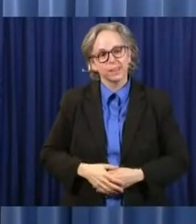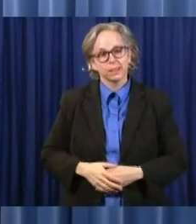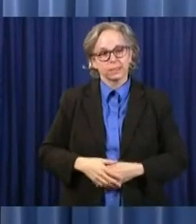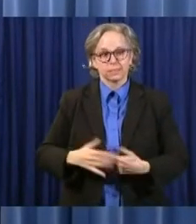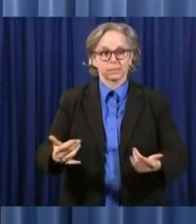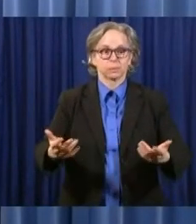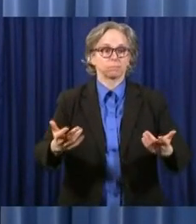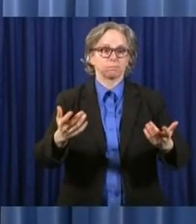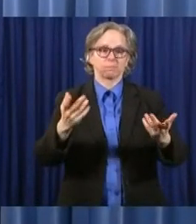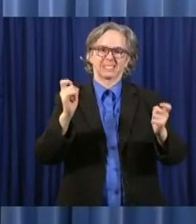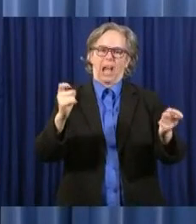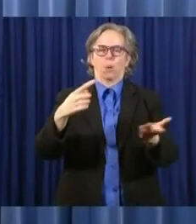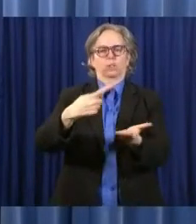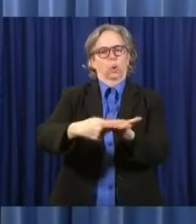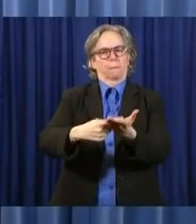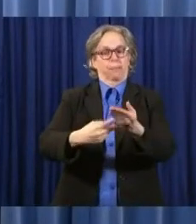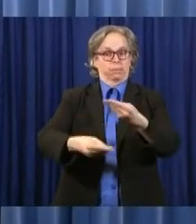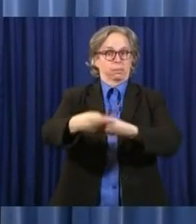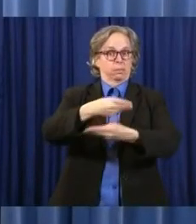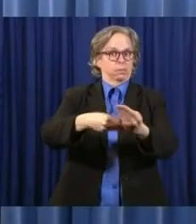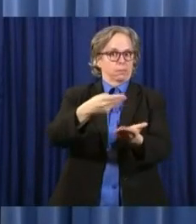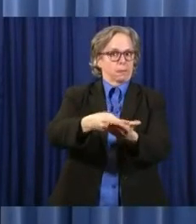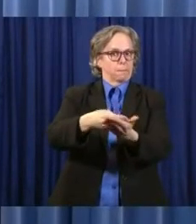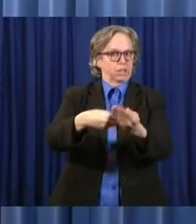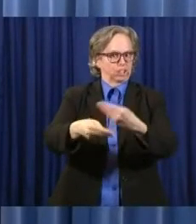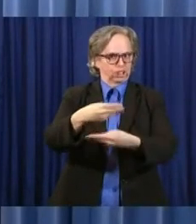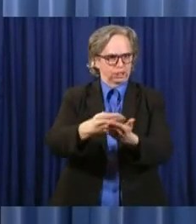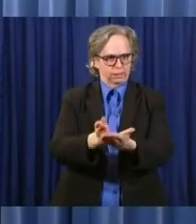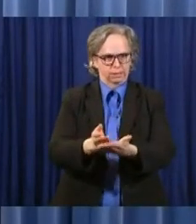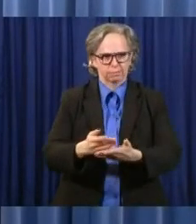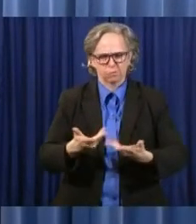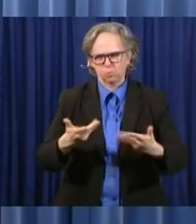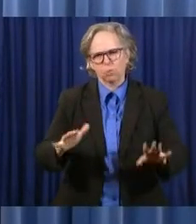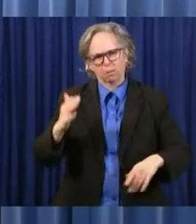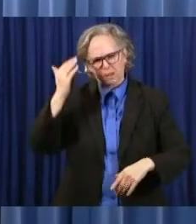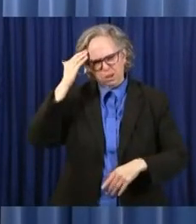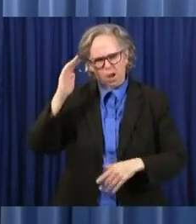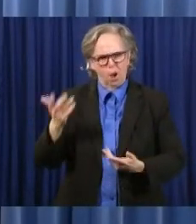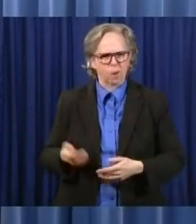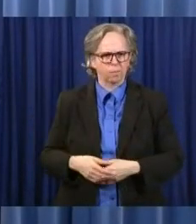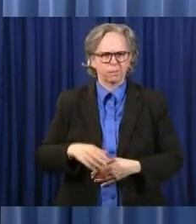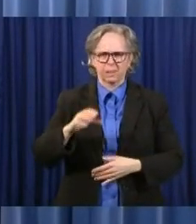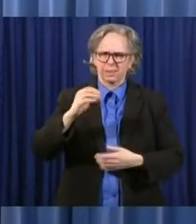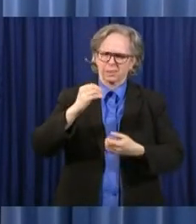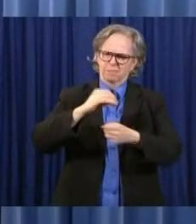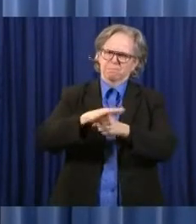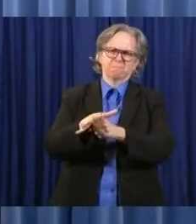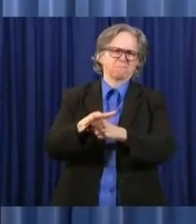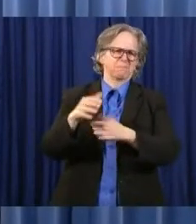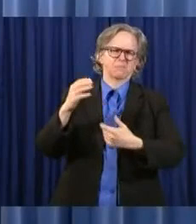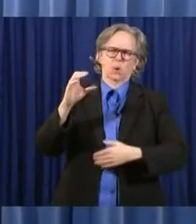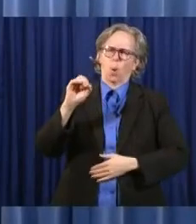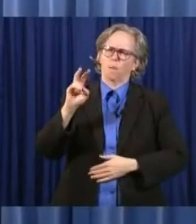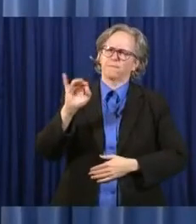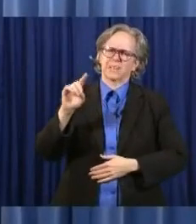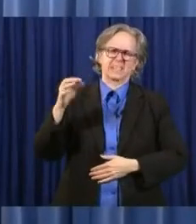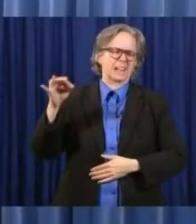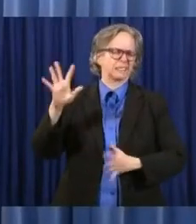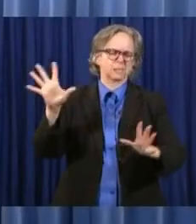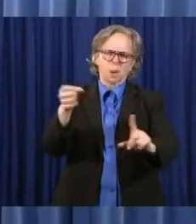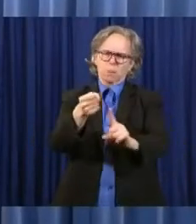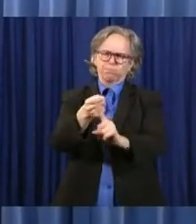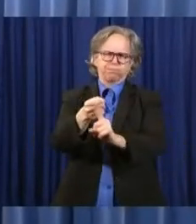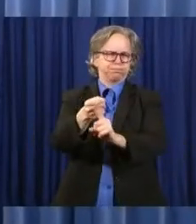As we all know, the COVID-19 epidemic has had a profound impact on the American economy,